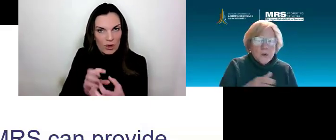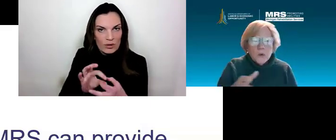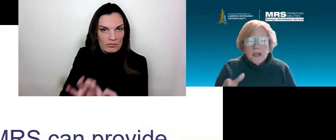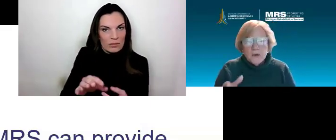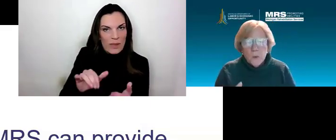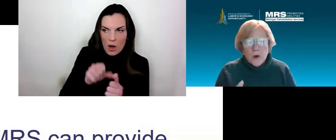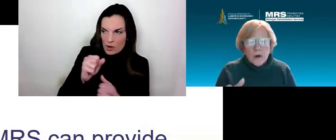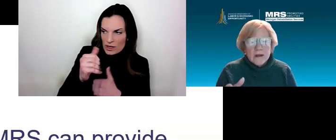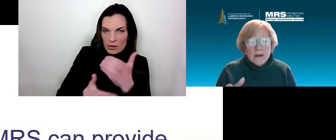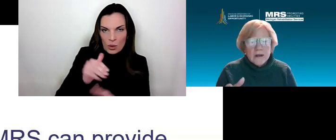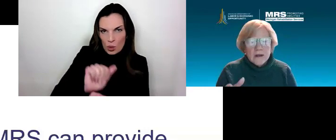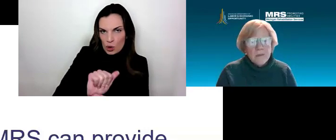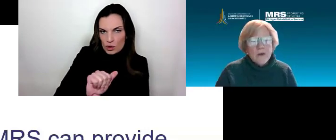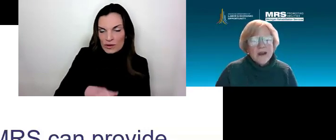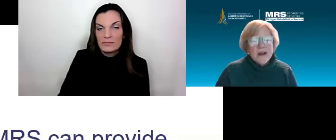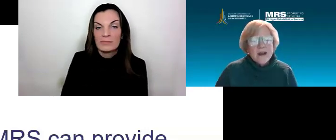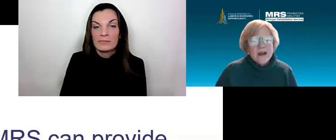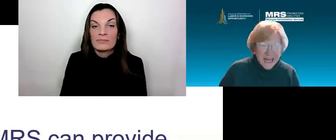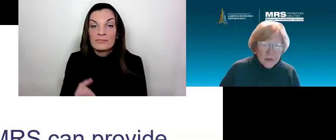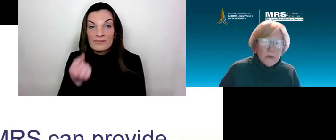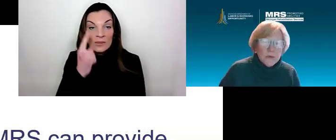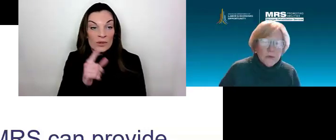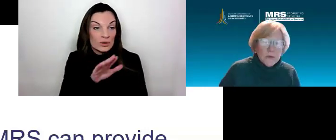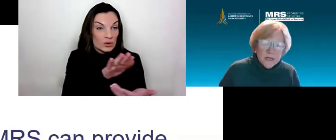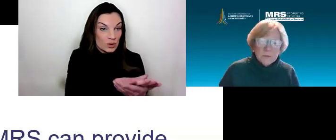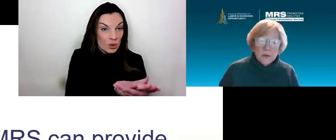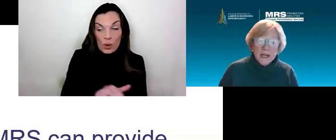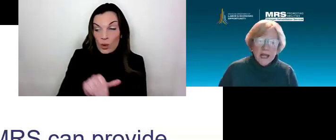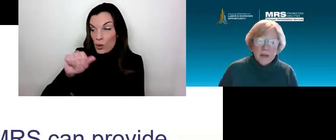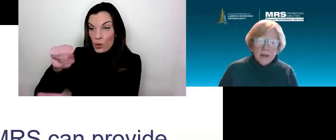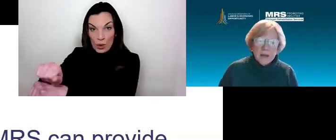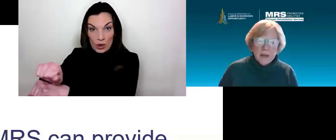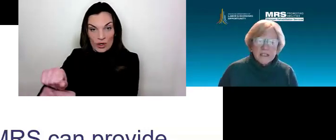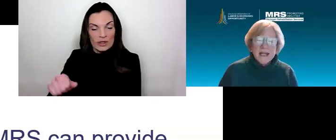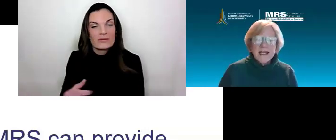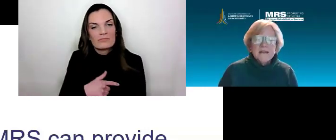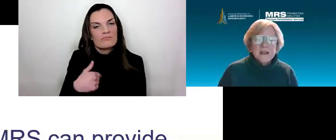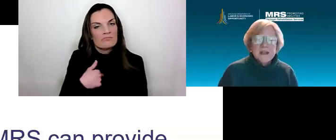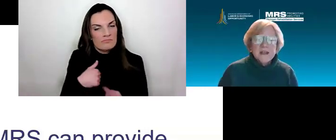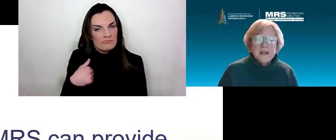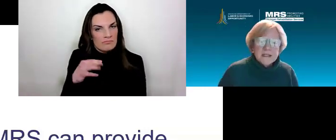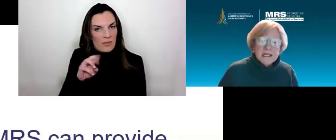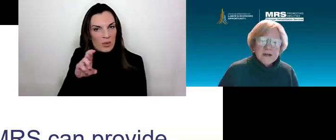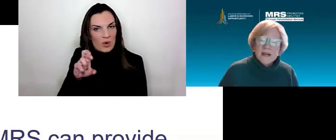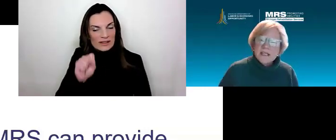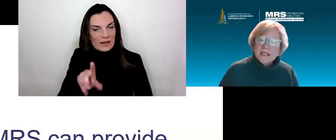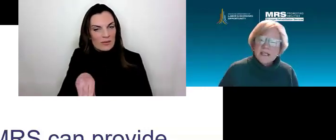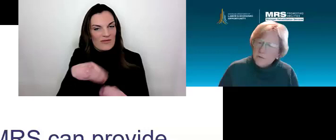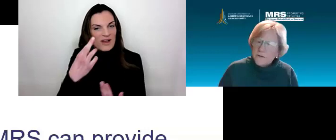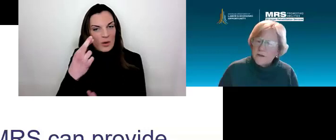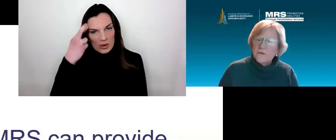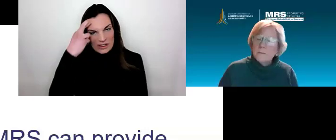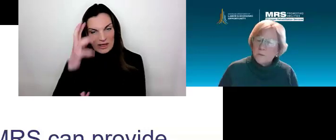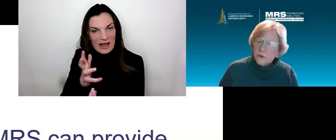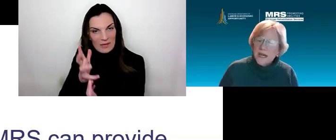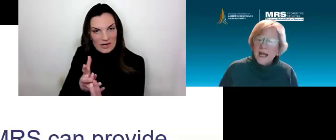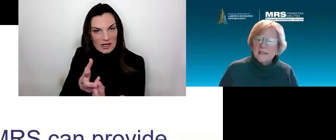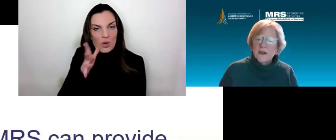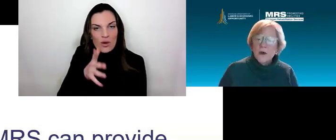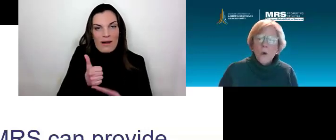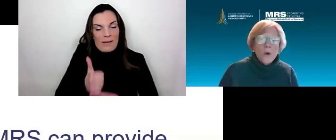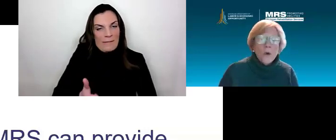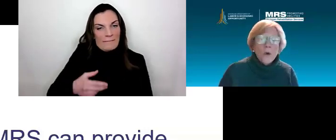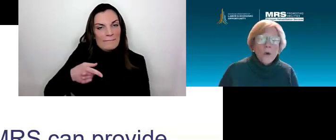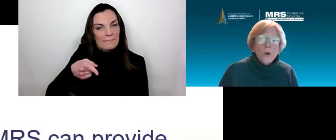school and work, MRS can provide reasonable accommodations that are necessary to benefit from the